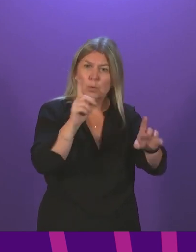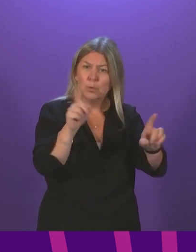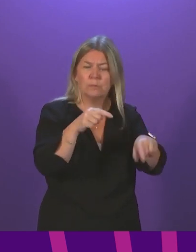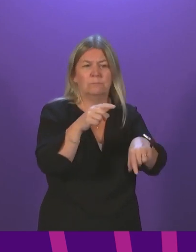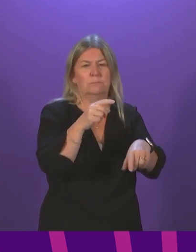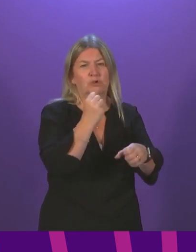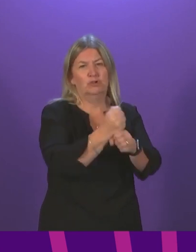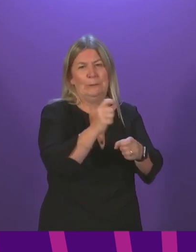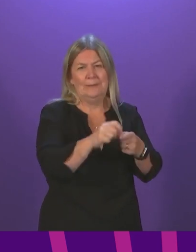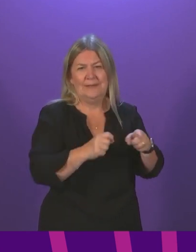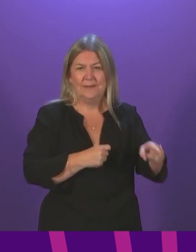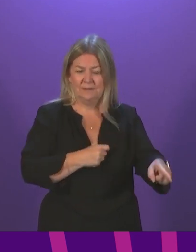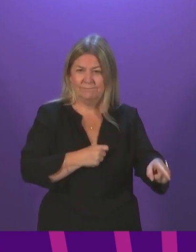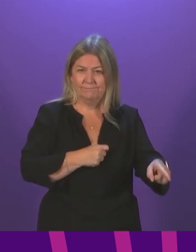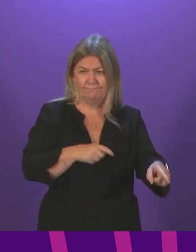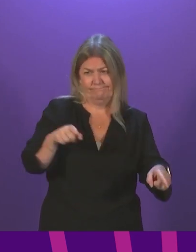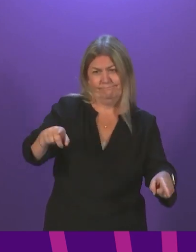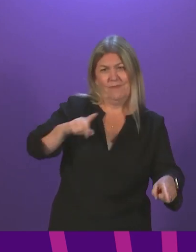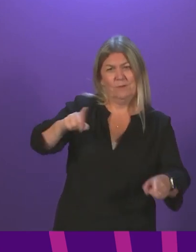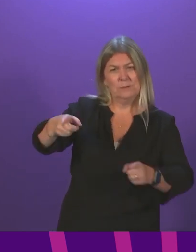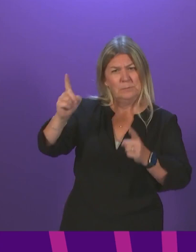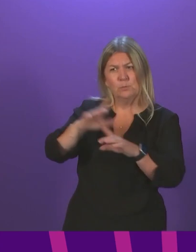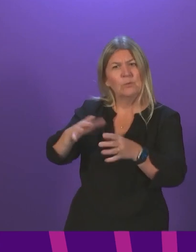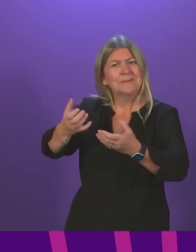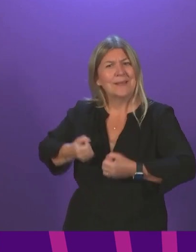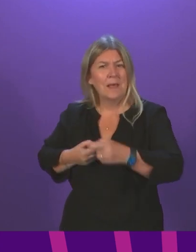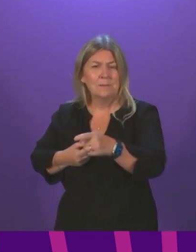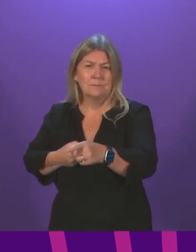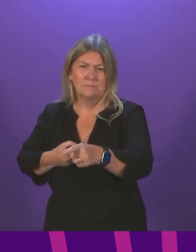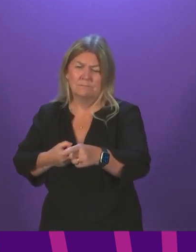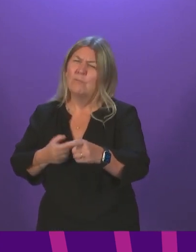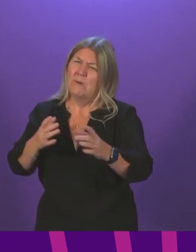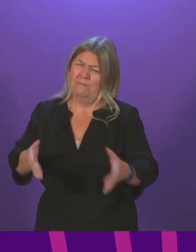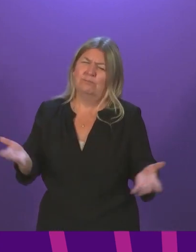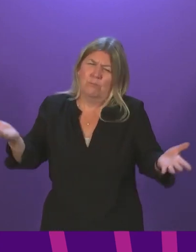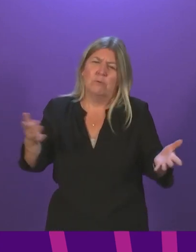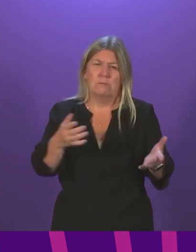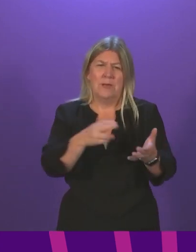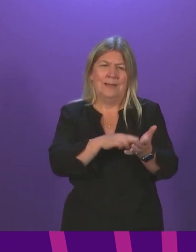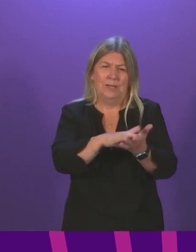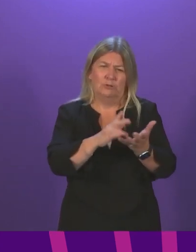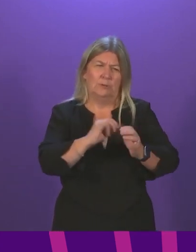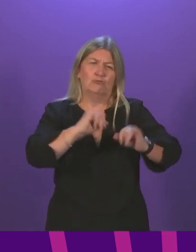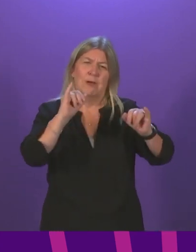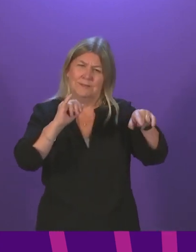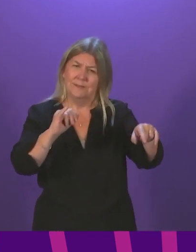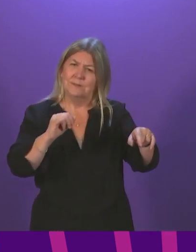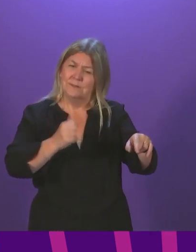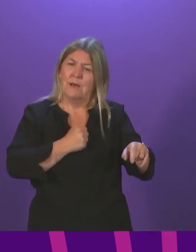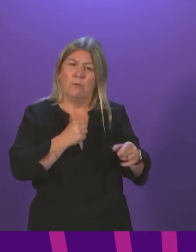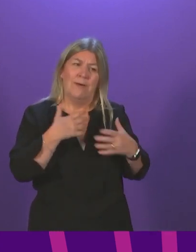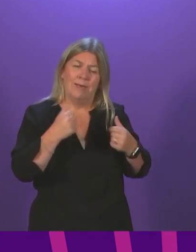Even if the First Minister won't accept it, our NHS is in crisis and our Health Service needs more support.